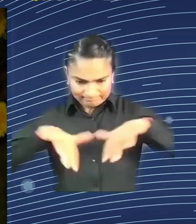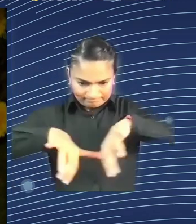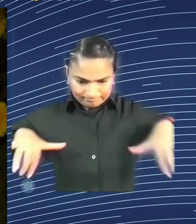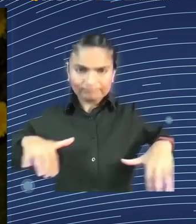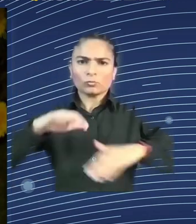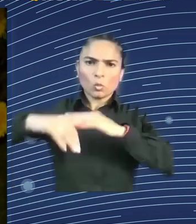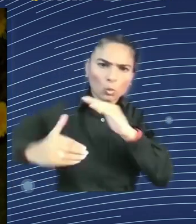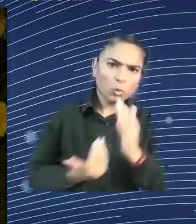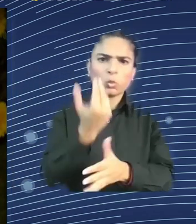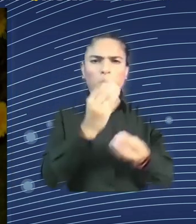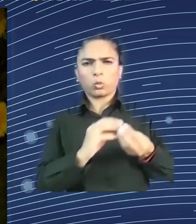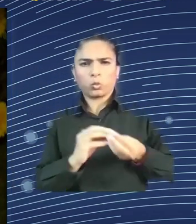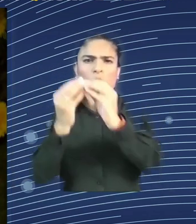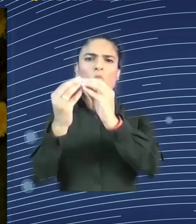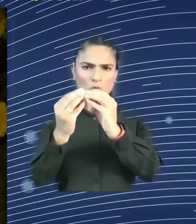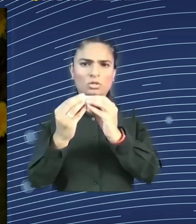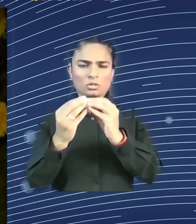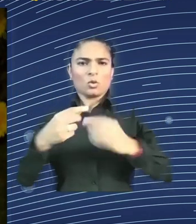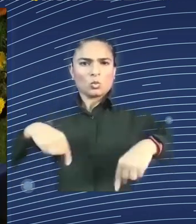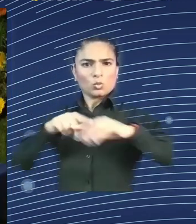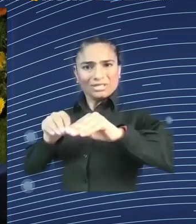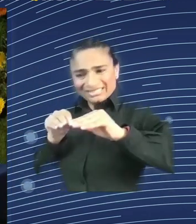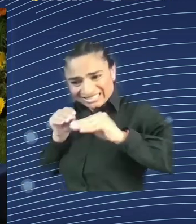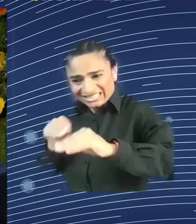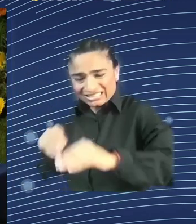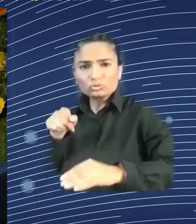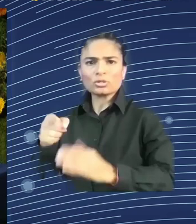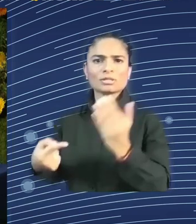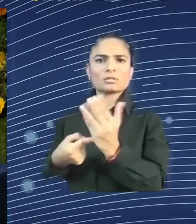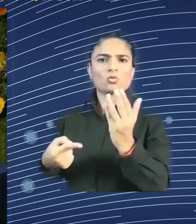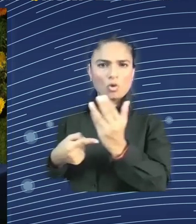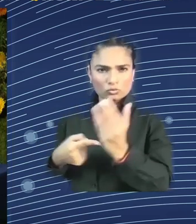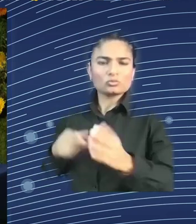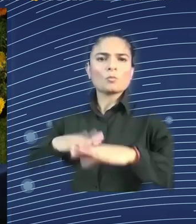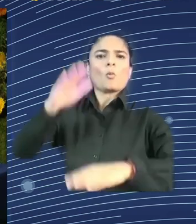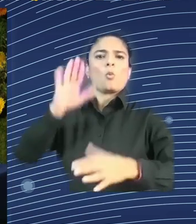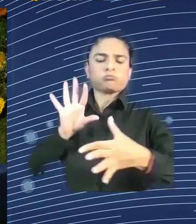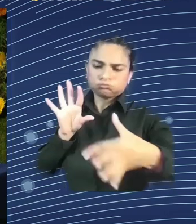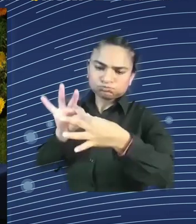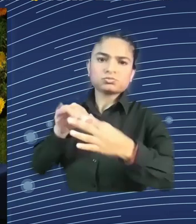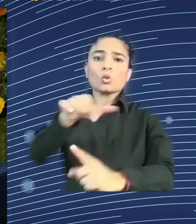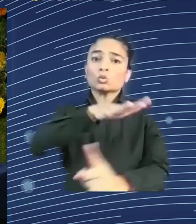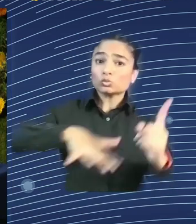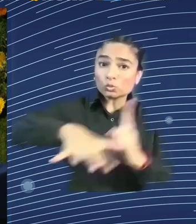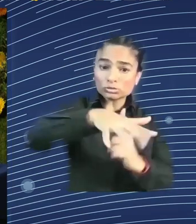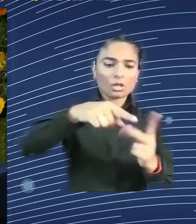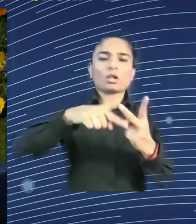to social and environmental issues. That will allow two things. First, we will build more